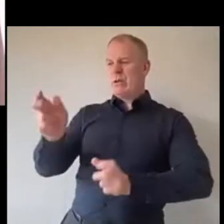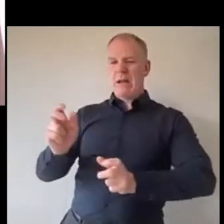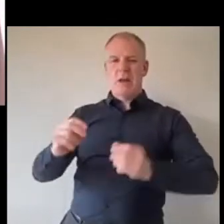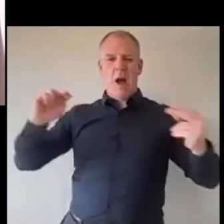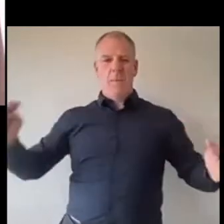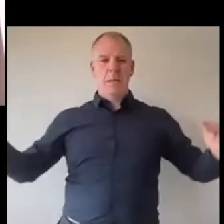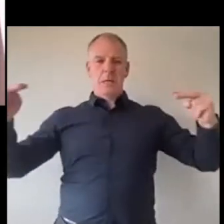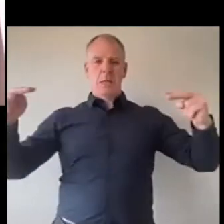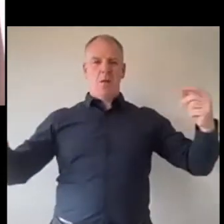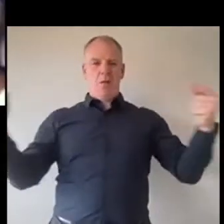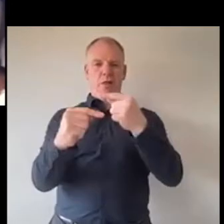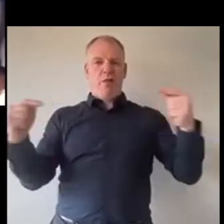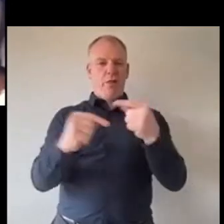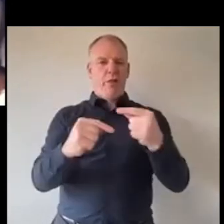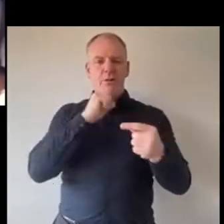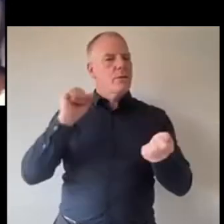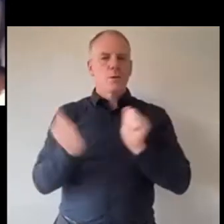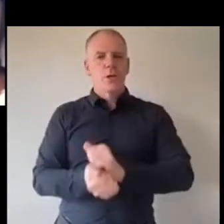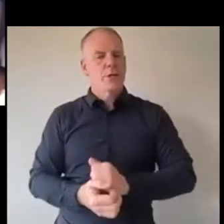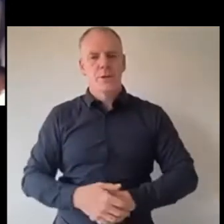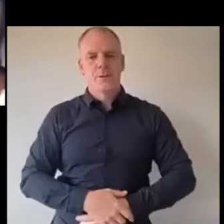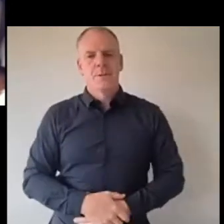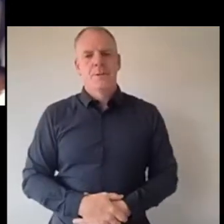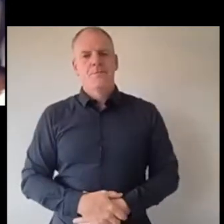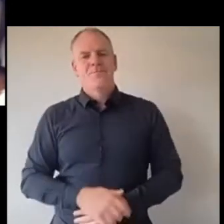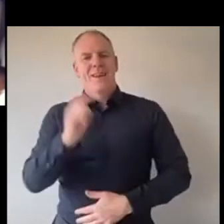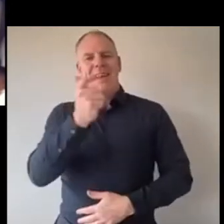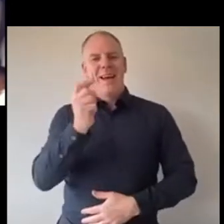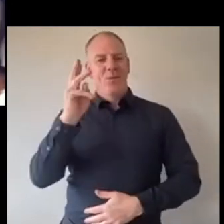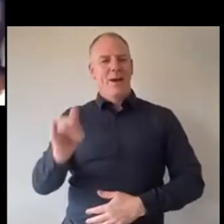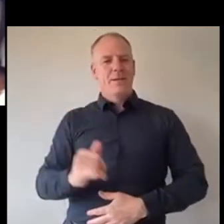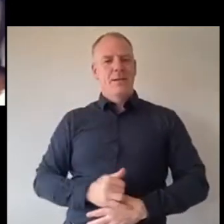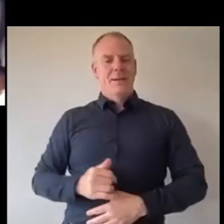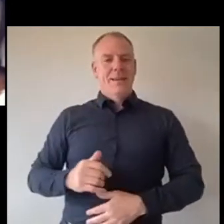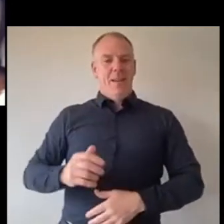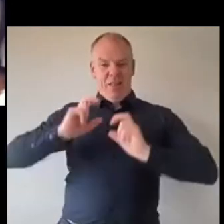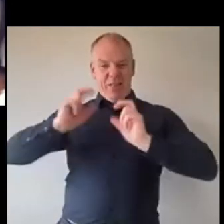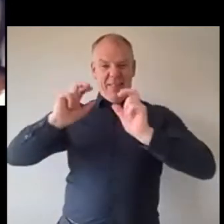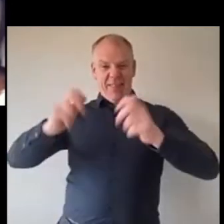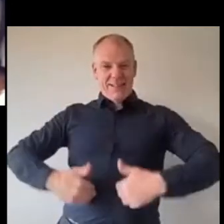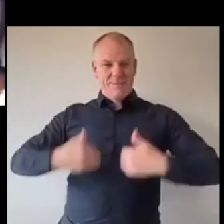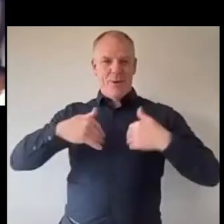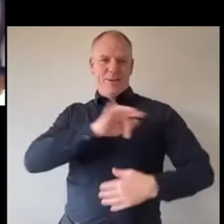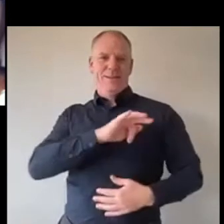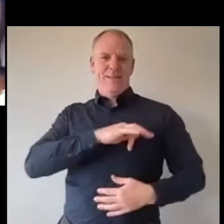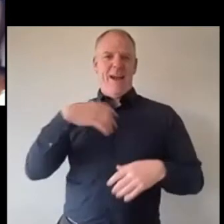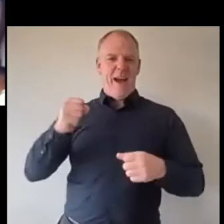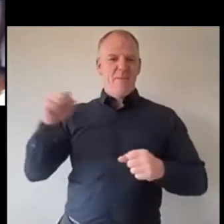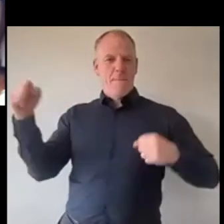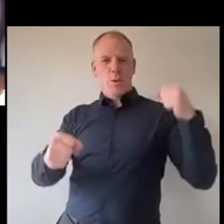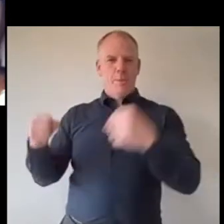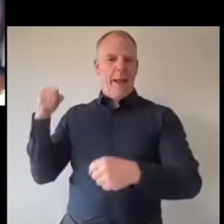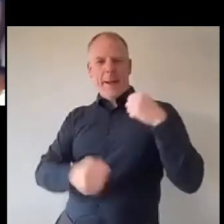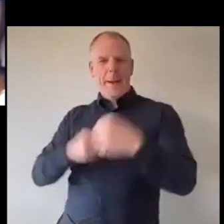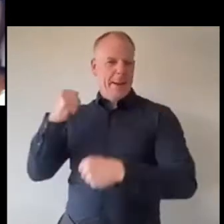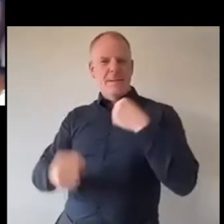nothing's going to change yeah I laughed there because I had my little scream this morning and I also took it out on the punch bag so